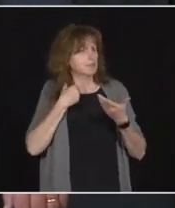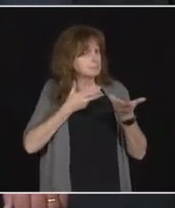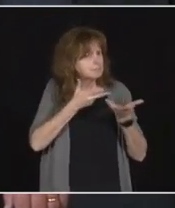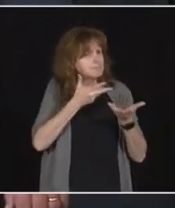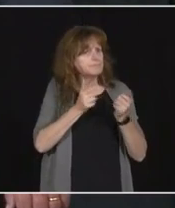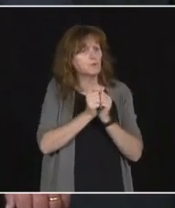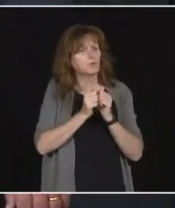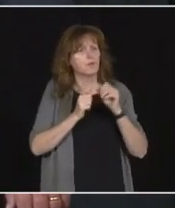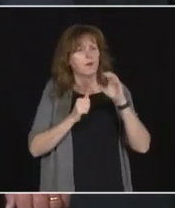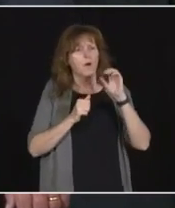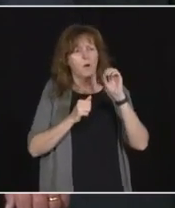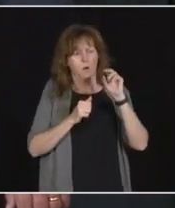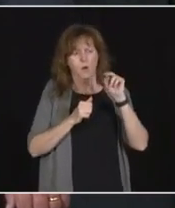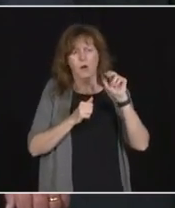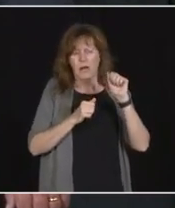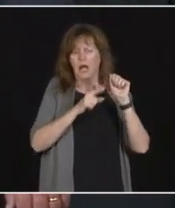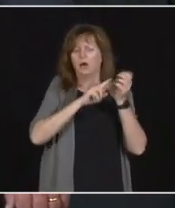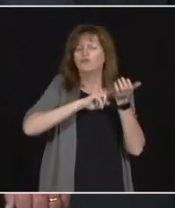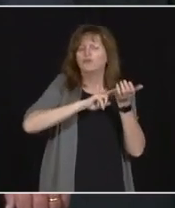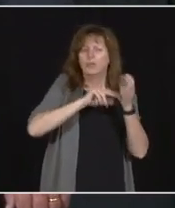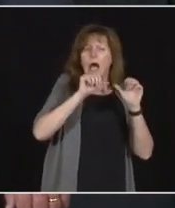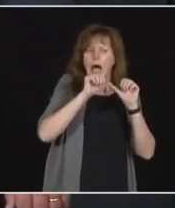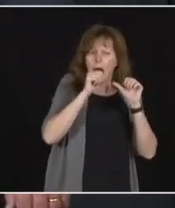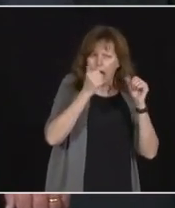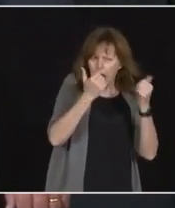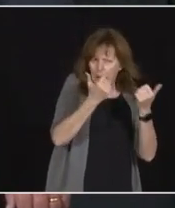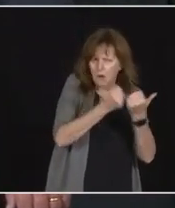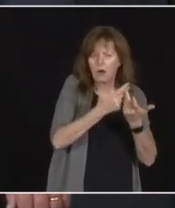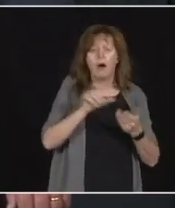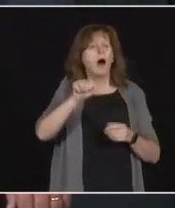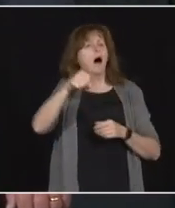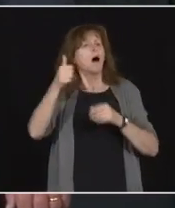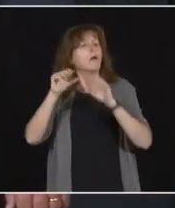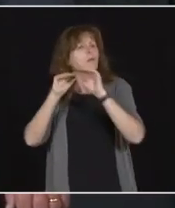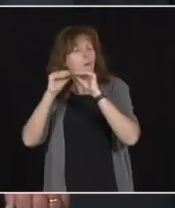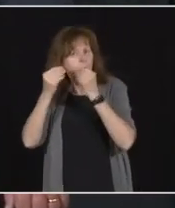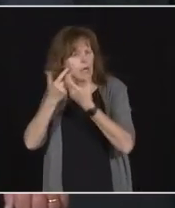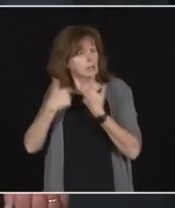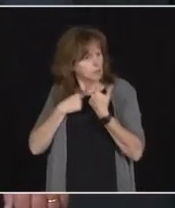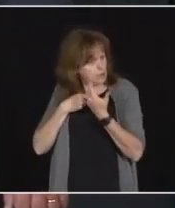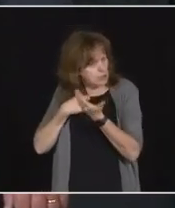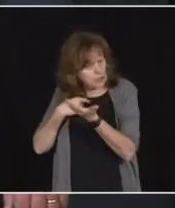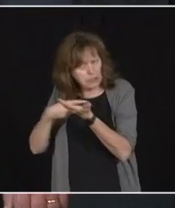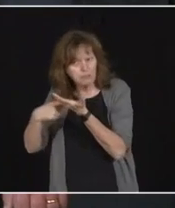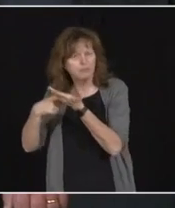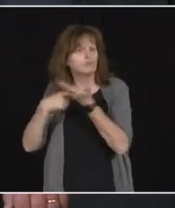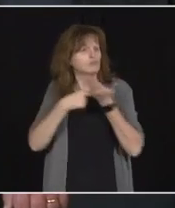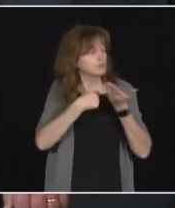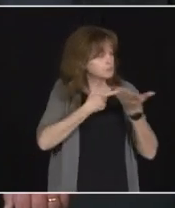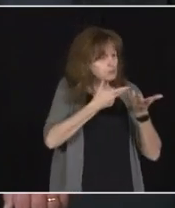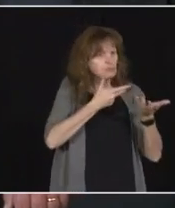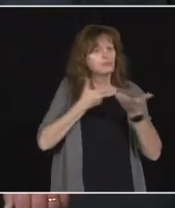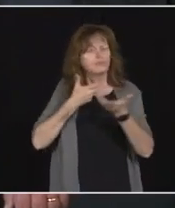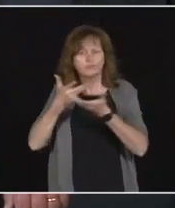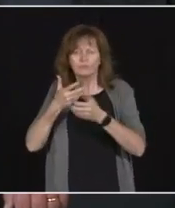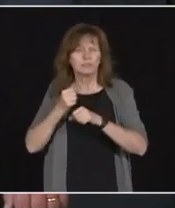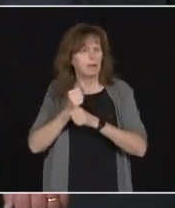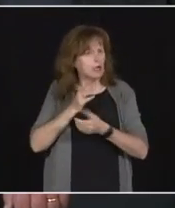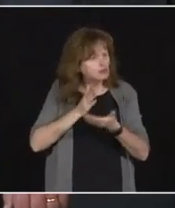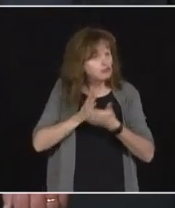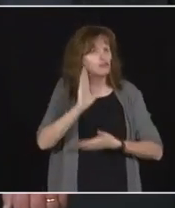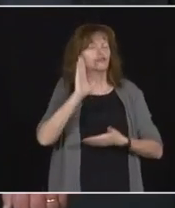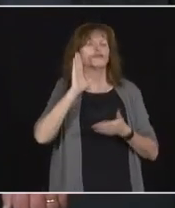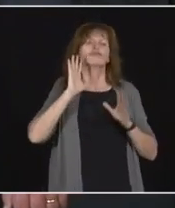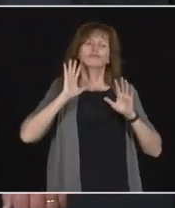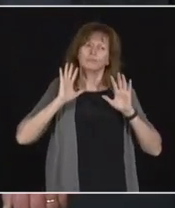the RNAO, with other organizations on a regular basis. And we want to make sure that we're able to